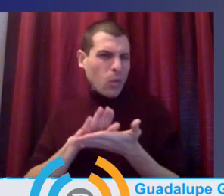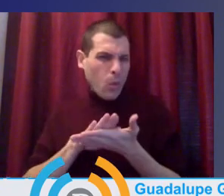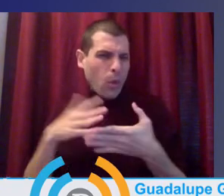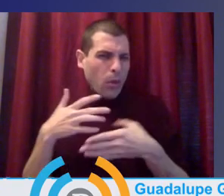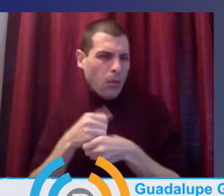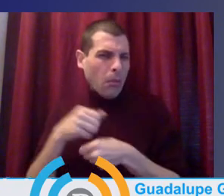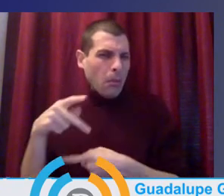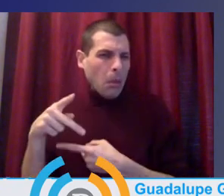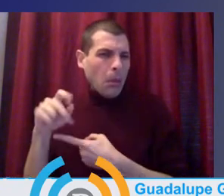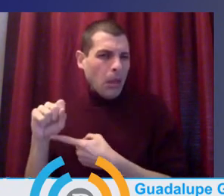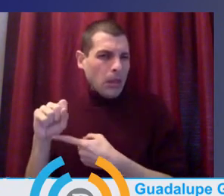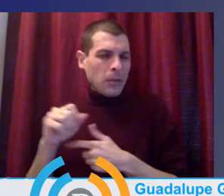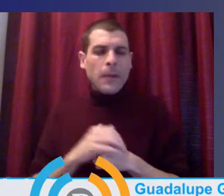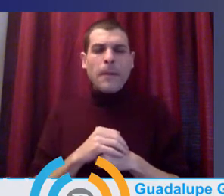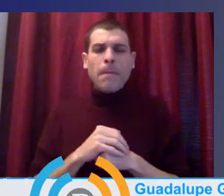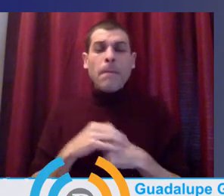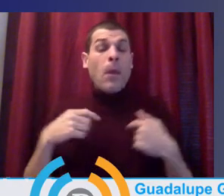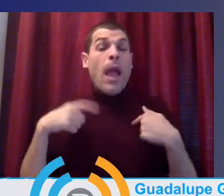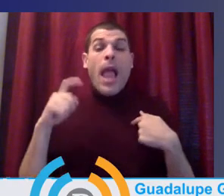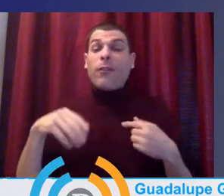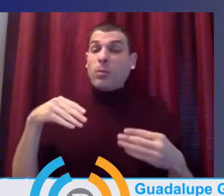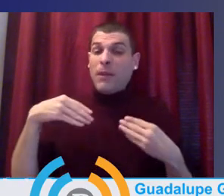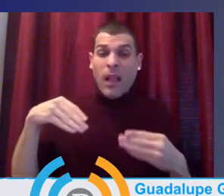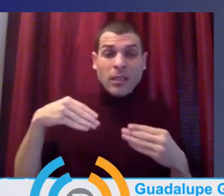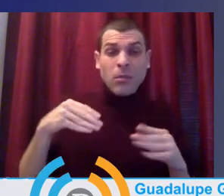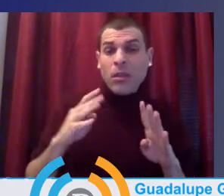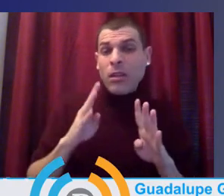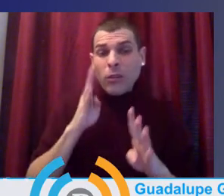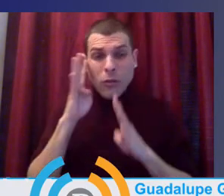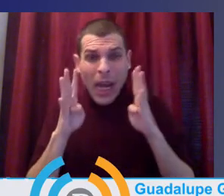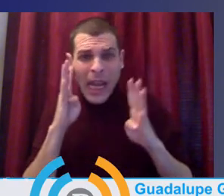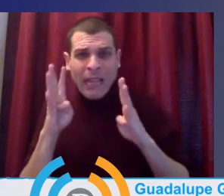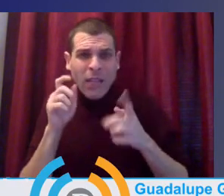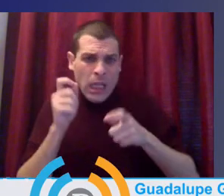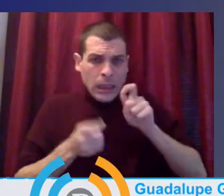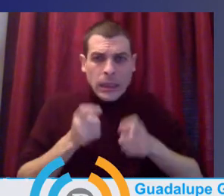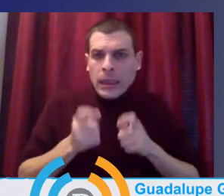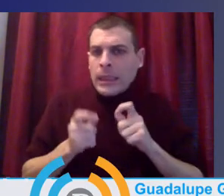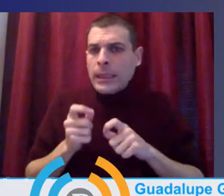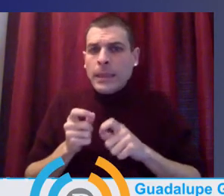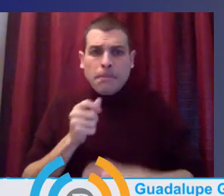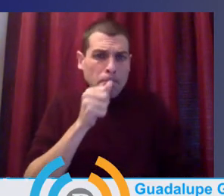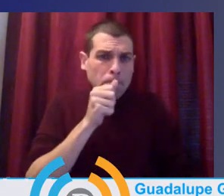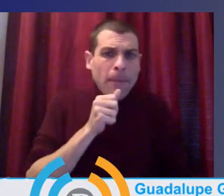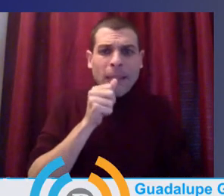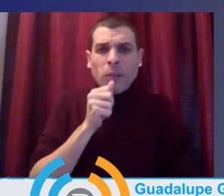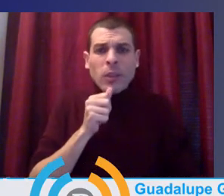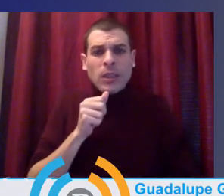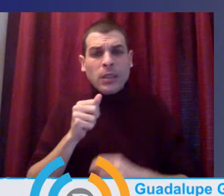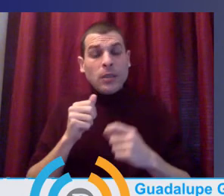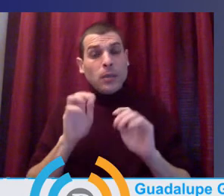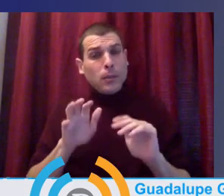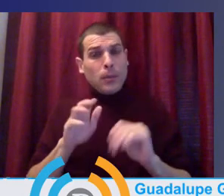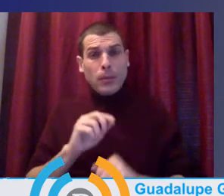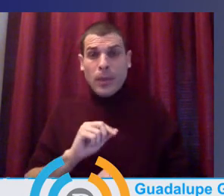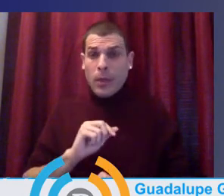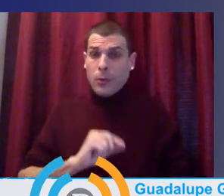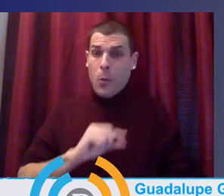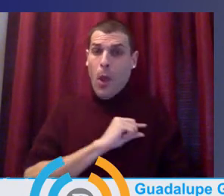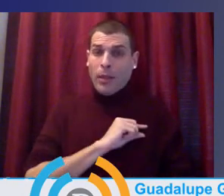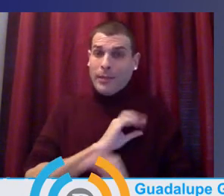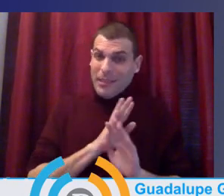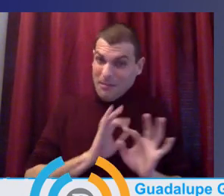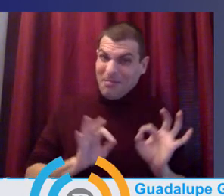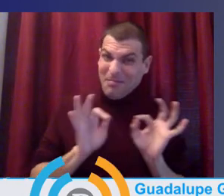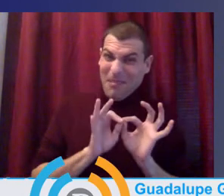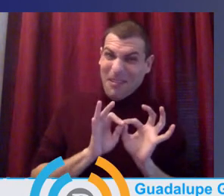being flexible, innovative, creative, patient, these are qualities that are critical, especially